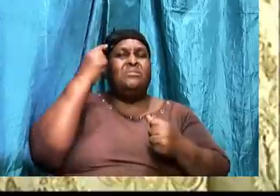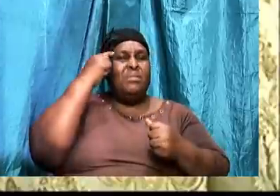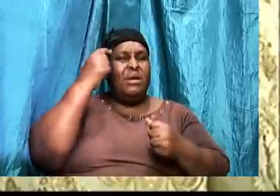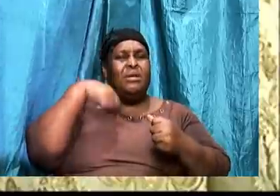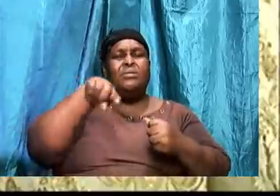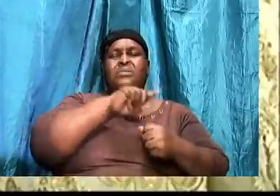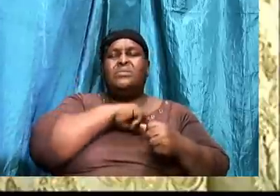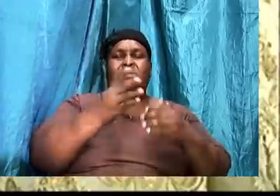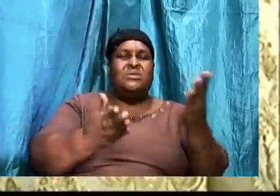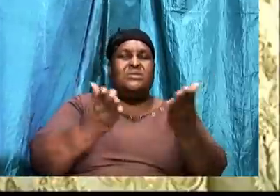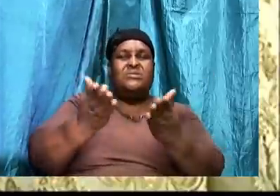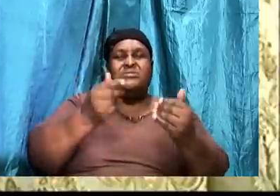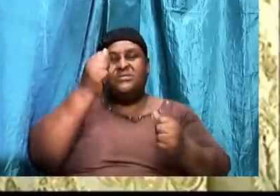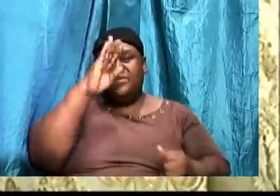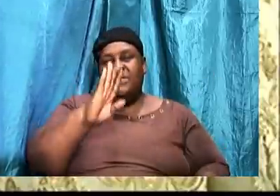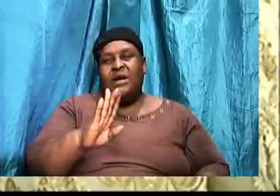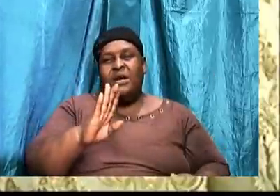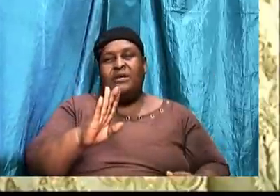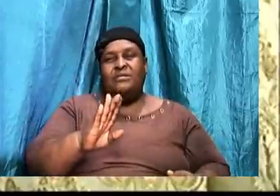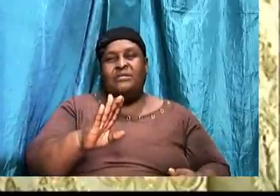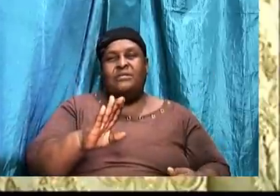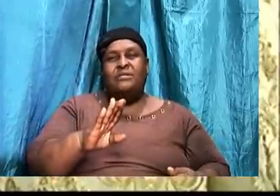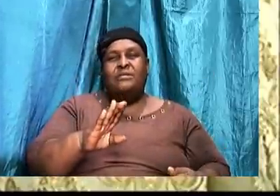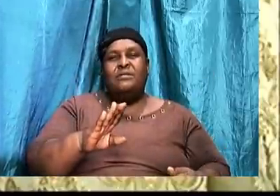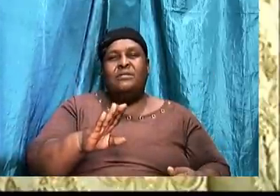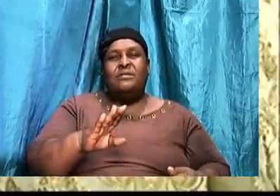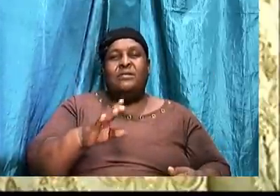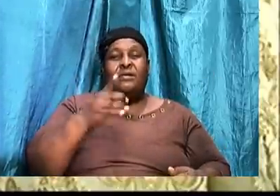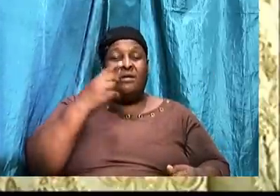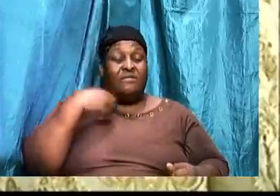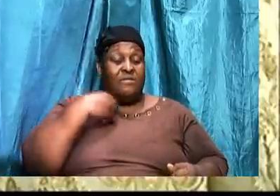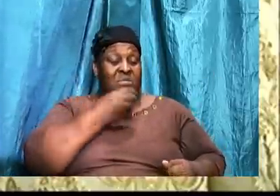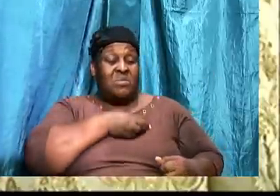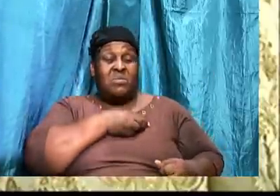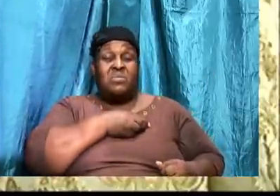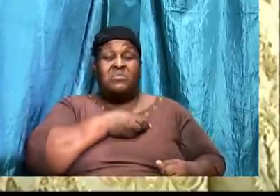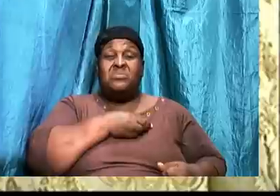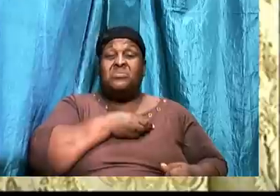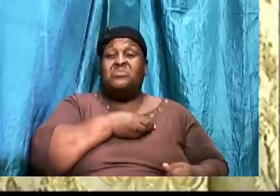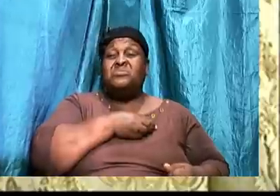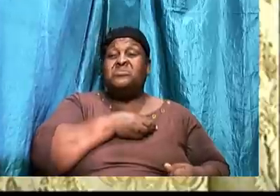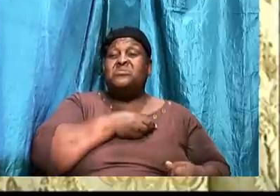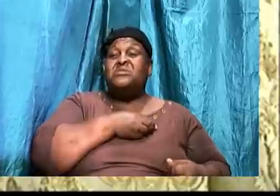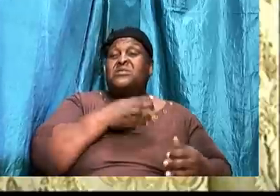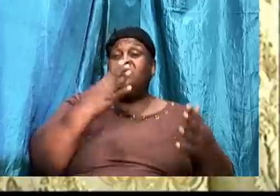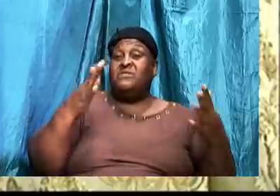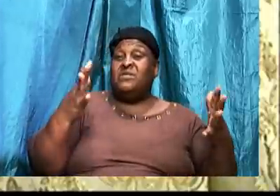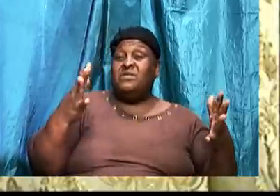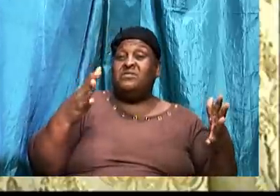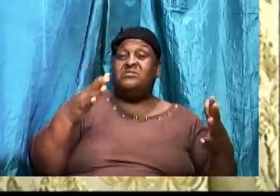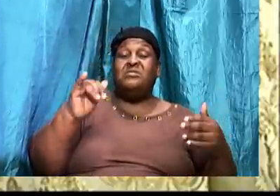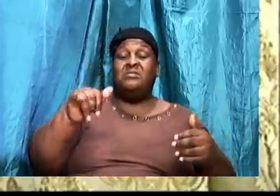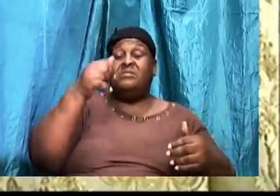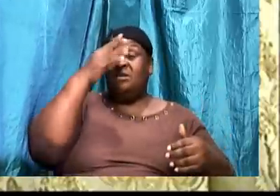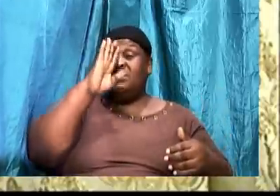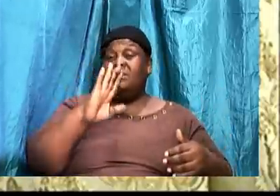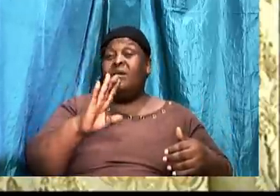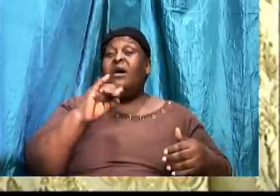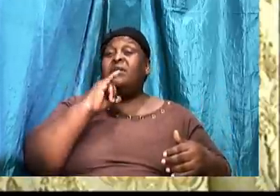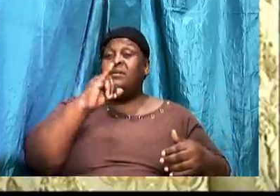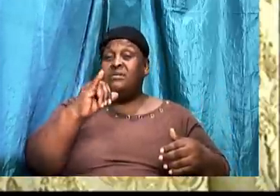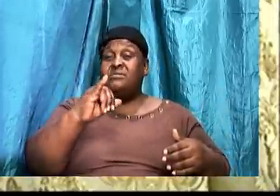So for us to conclude that God exists, it has to be within our mind. It's with the mind that we think.